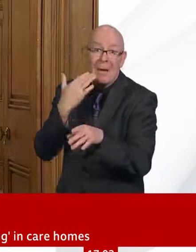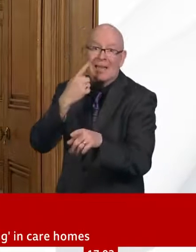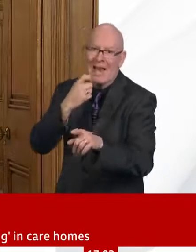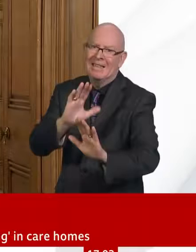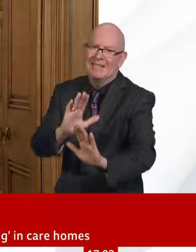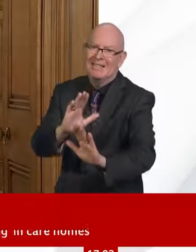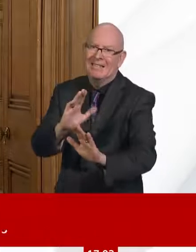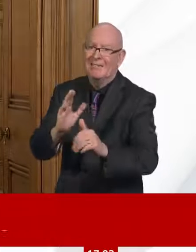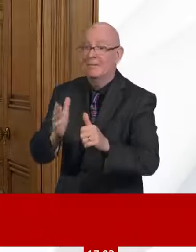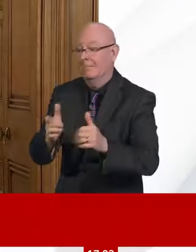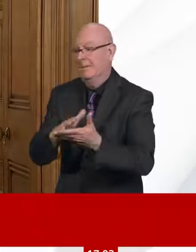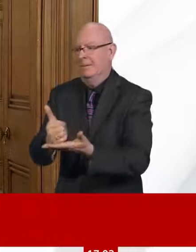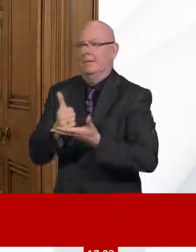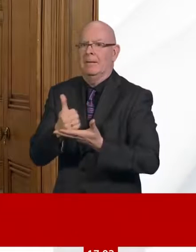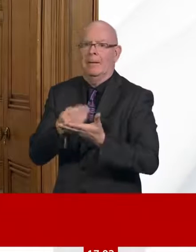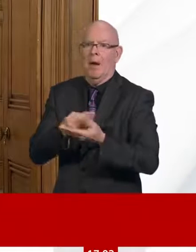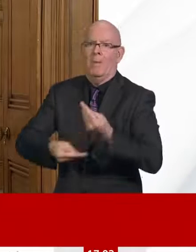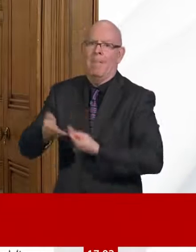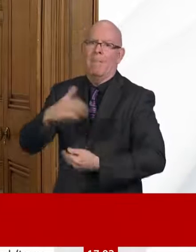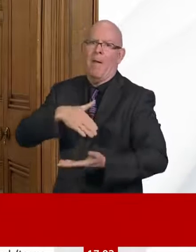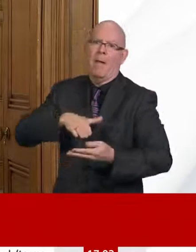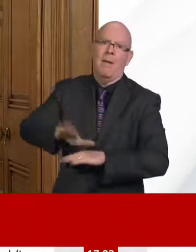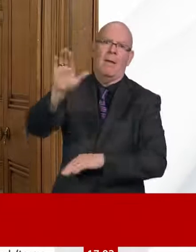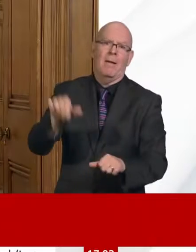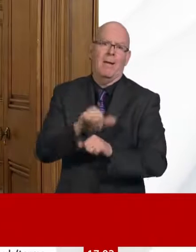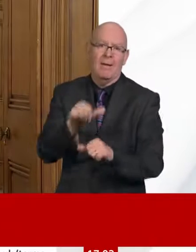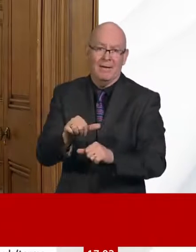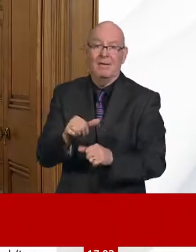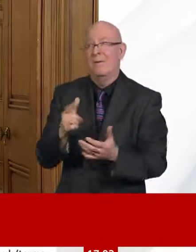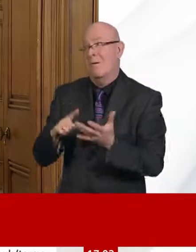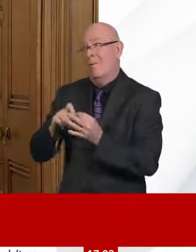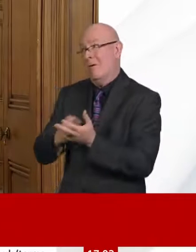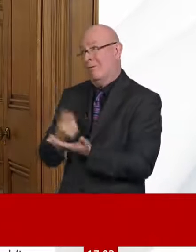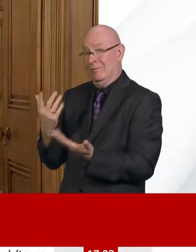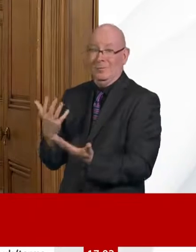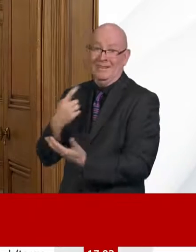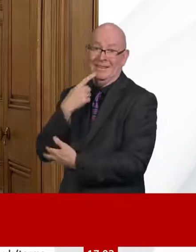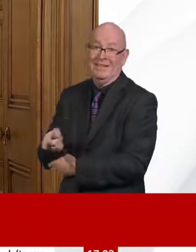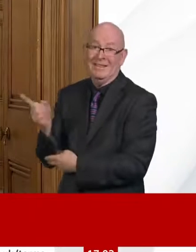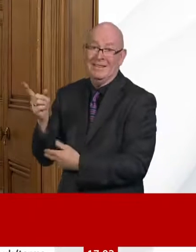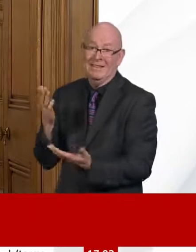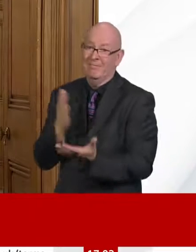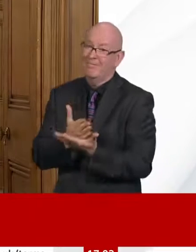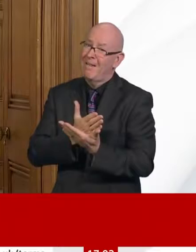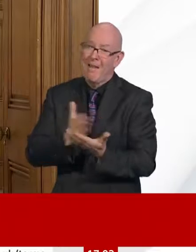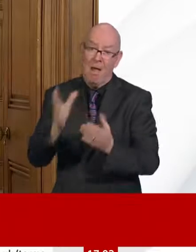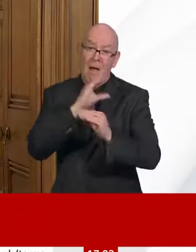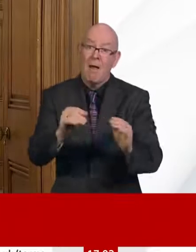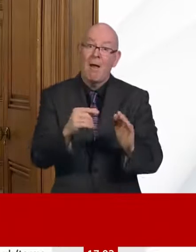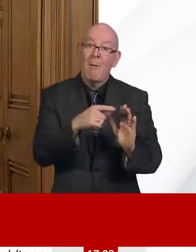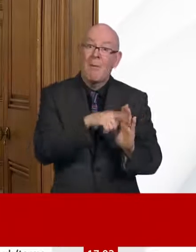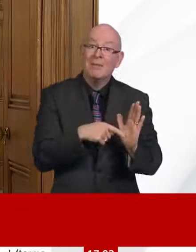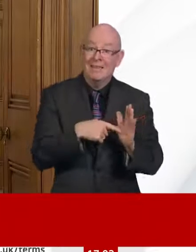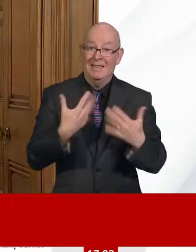In other words, our plan is the right plan. The third point I want to make is this.